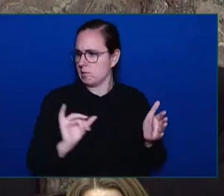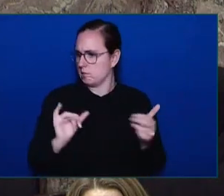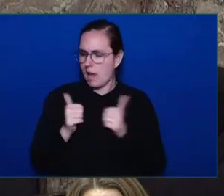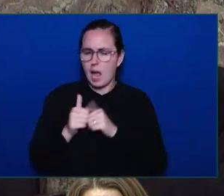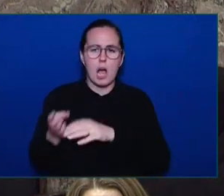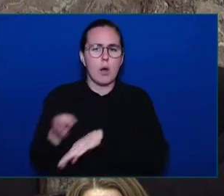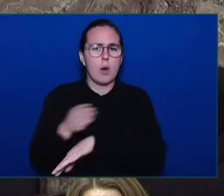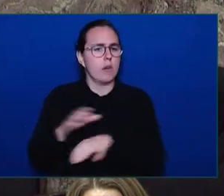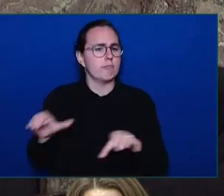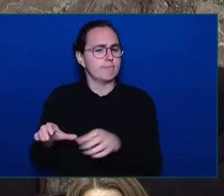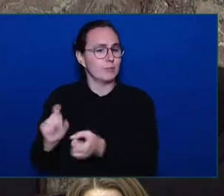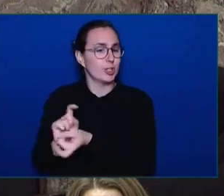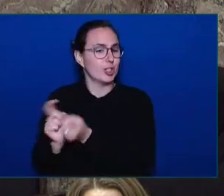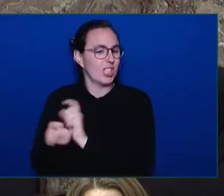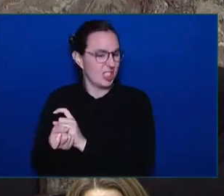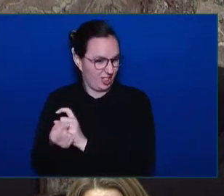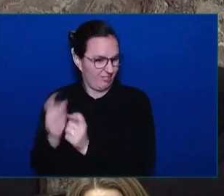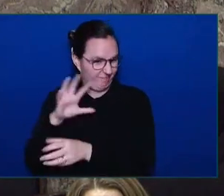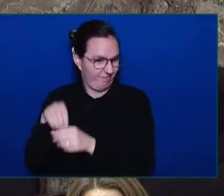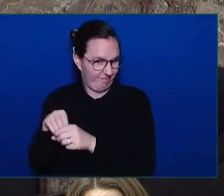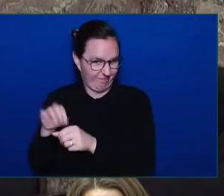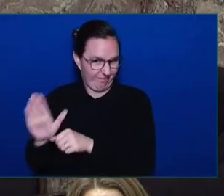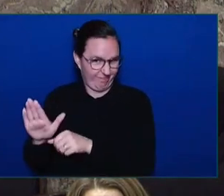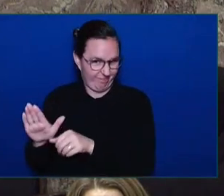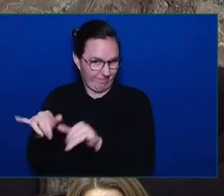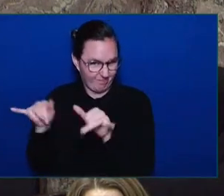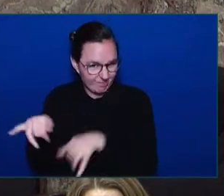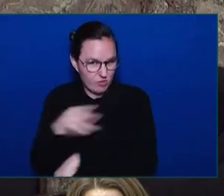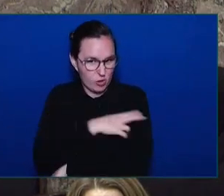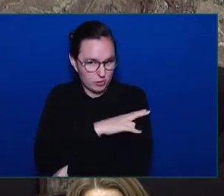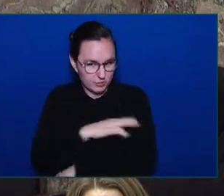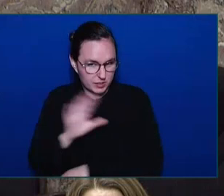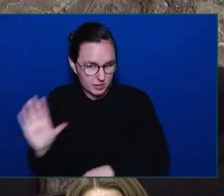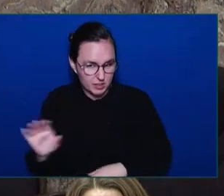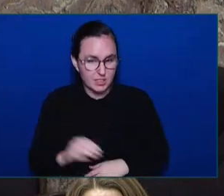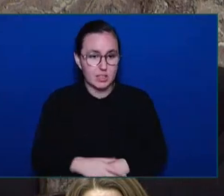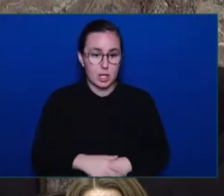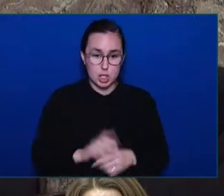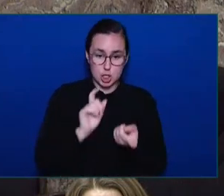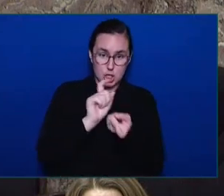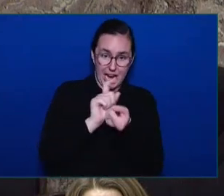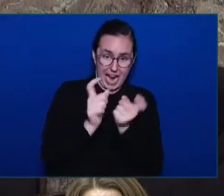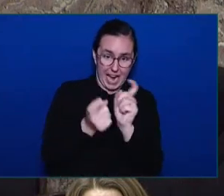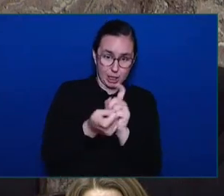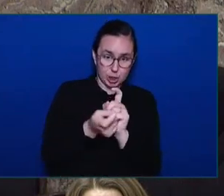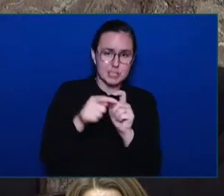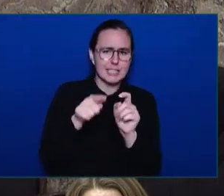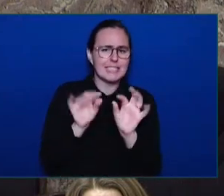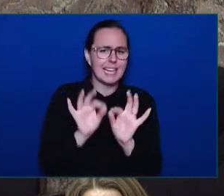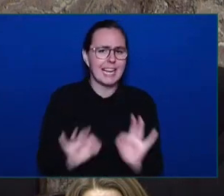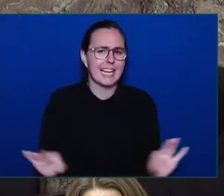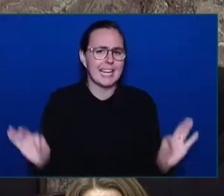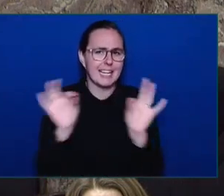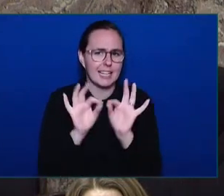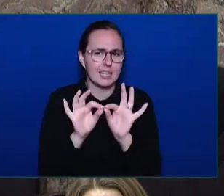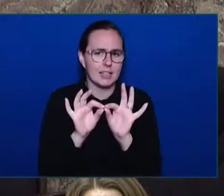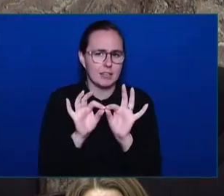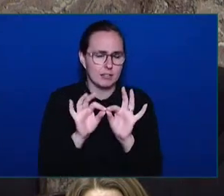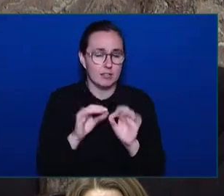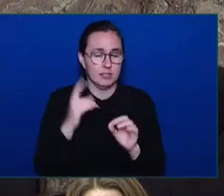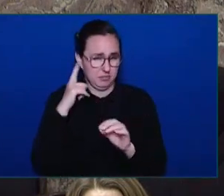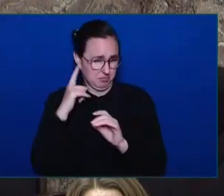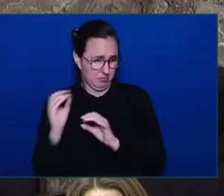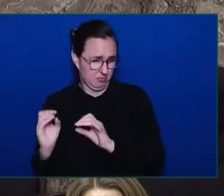changes have been brought about in the history of our public health care